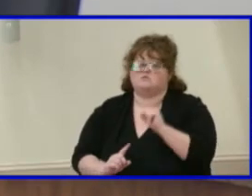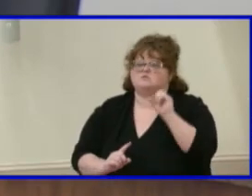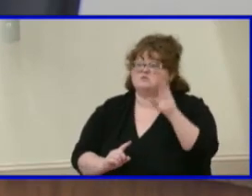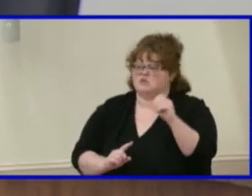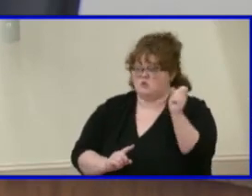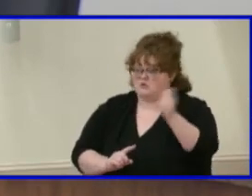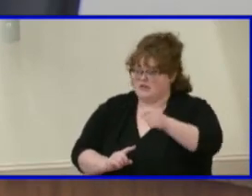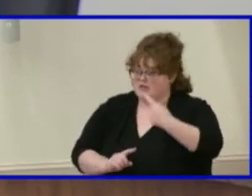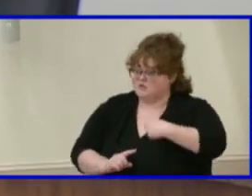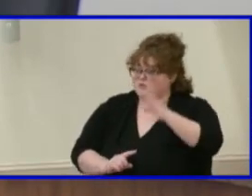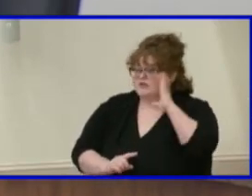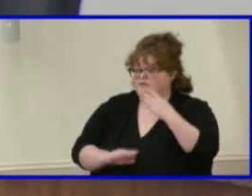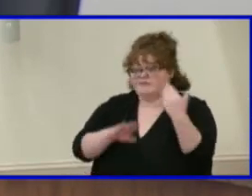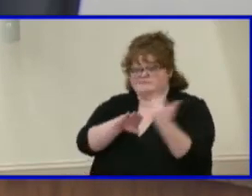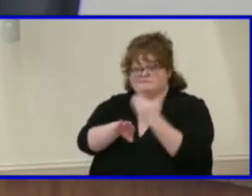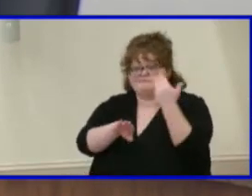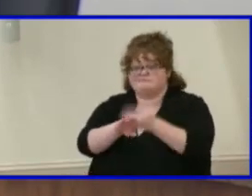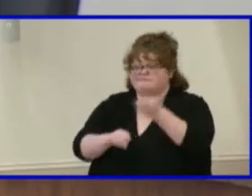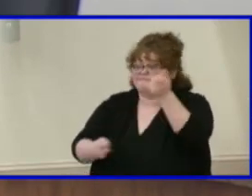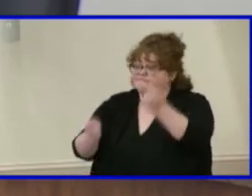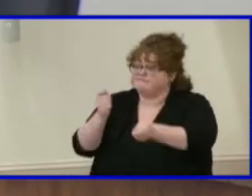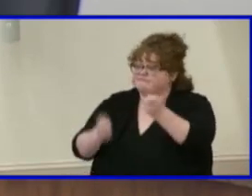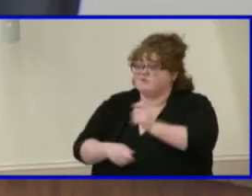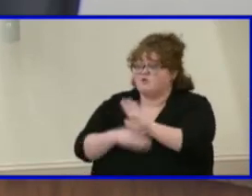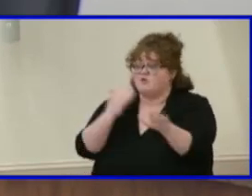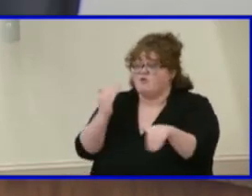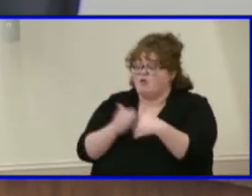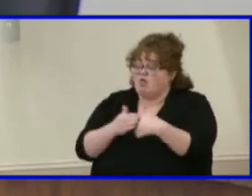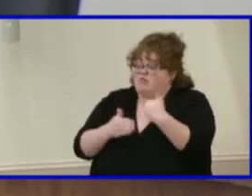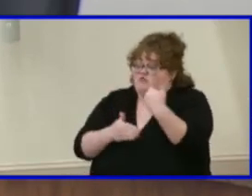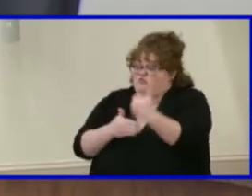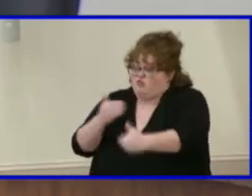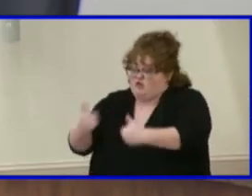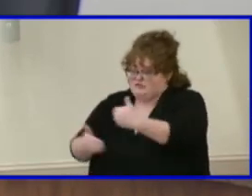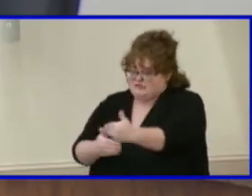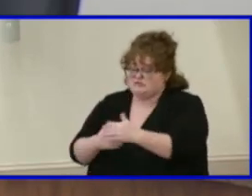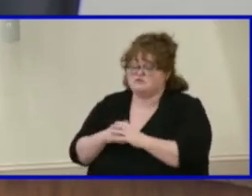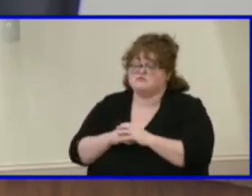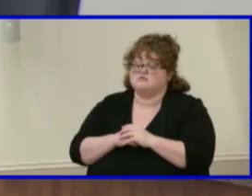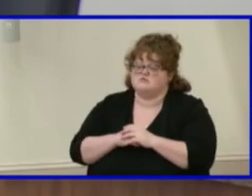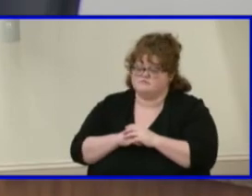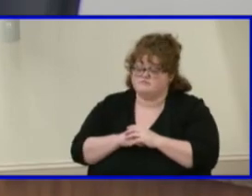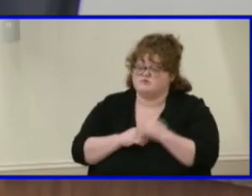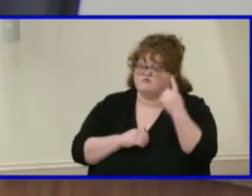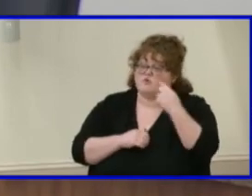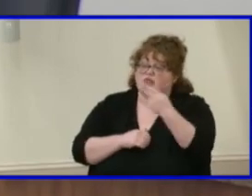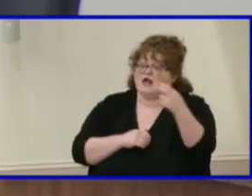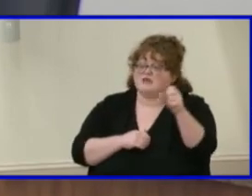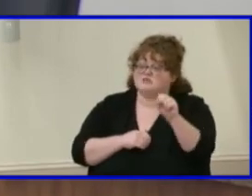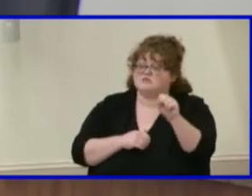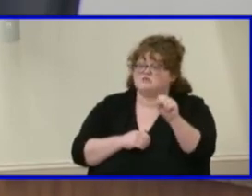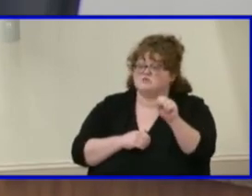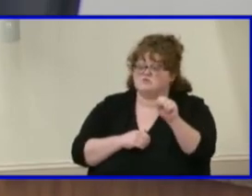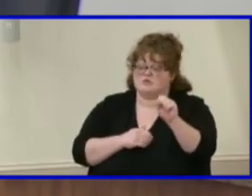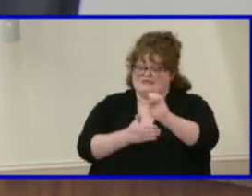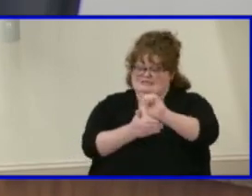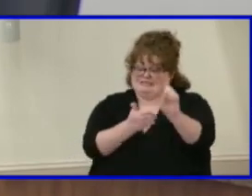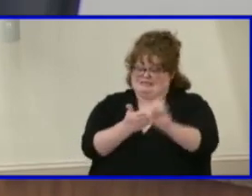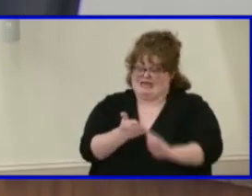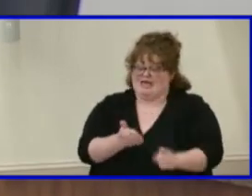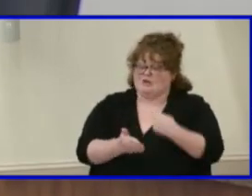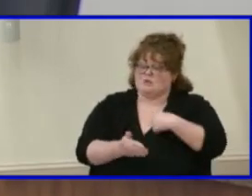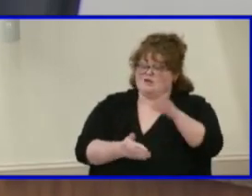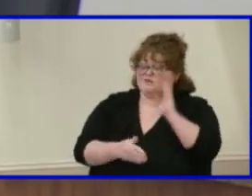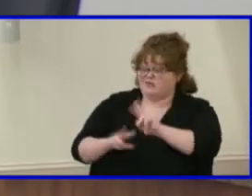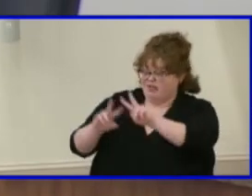programs and processes. And so, uh, there is an examination as part of that high school redesign work to look at our programs and,